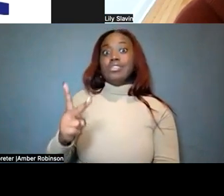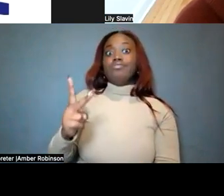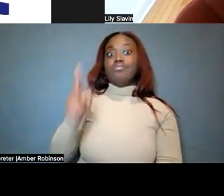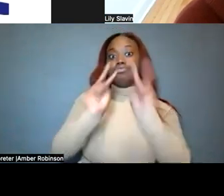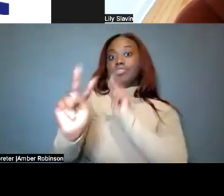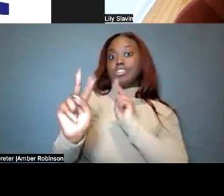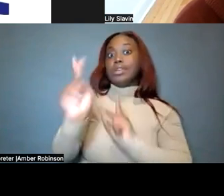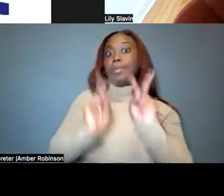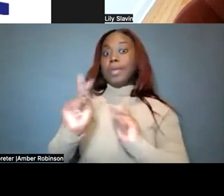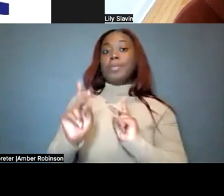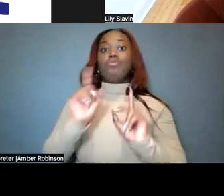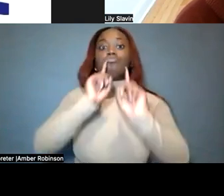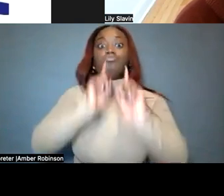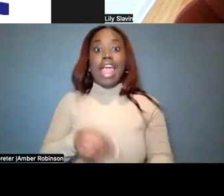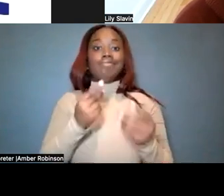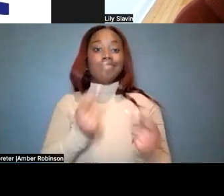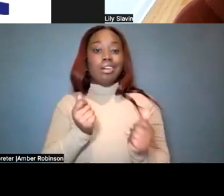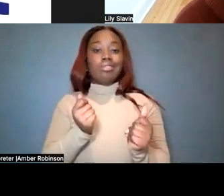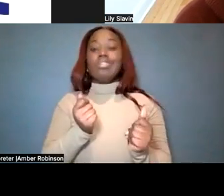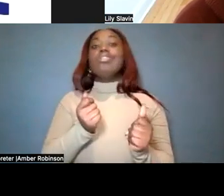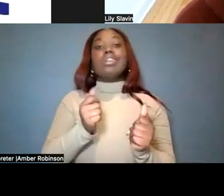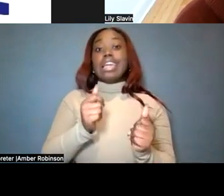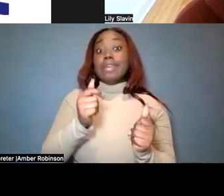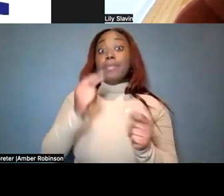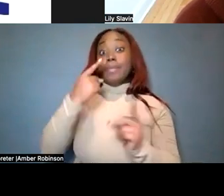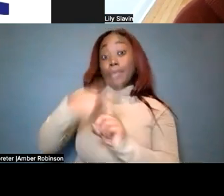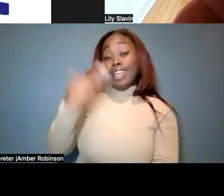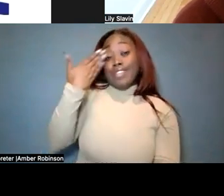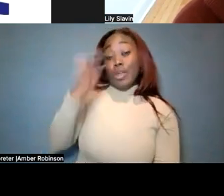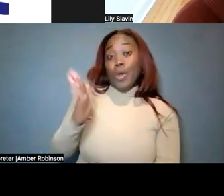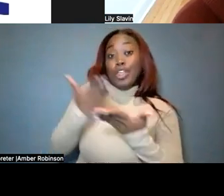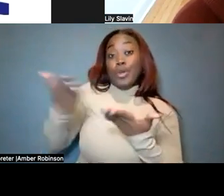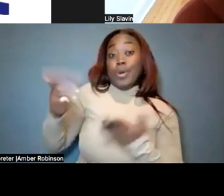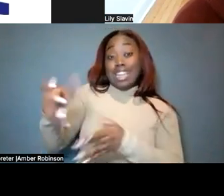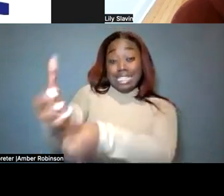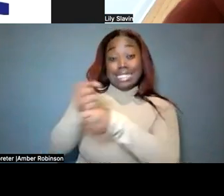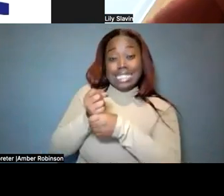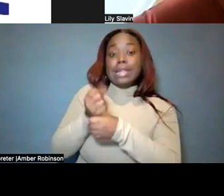And also, if they don't know what equipment they can get, I think they also might need some help with that.